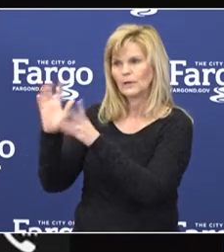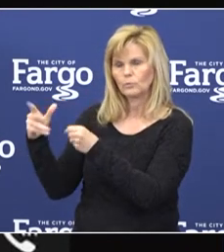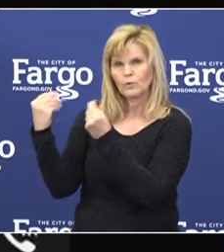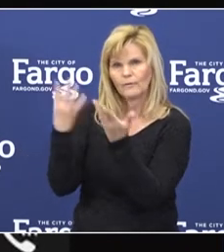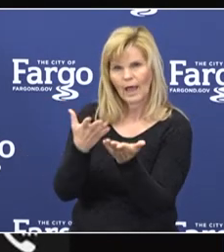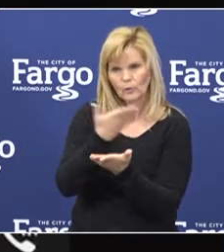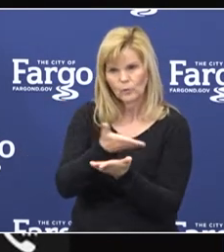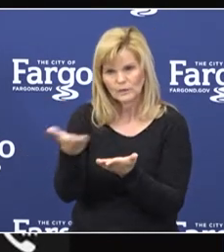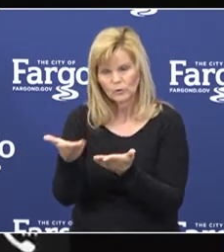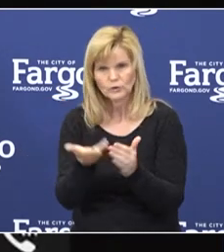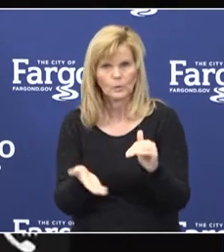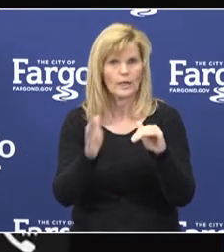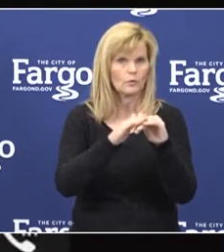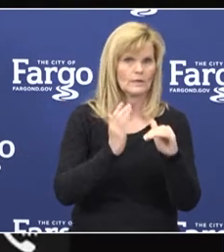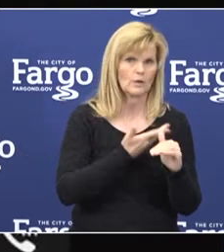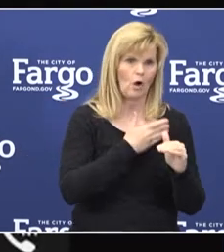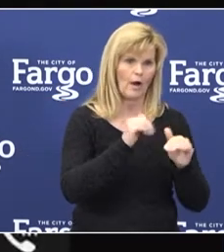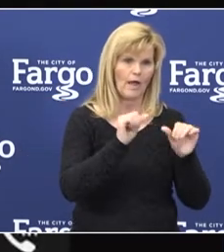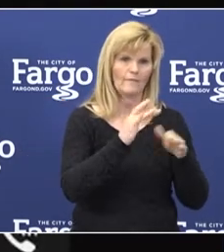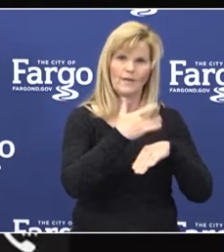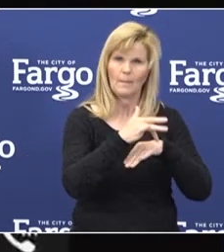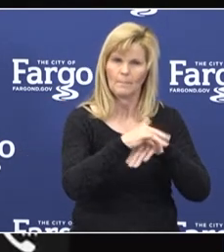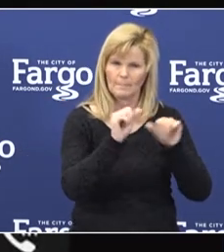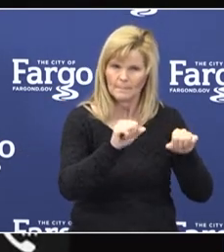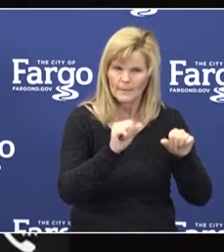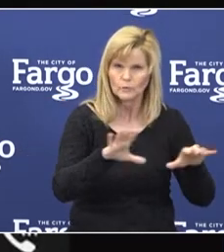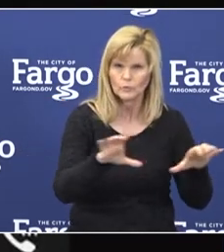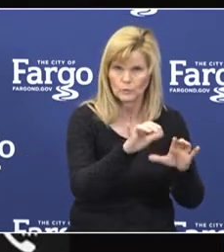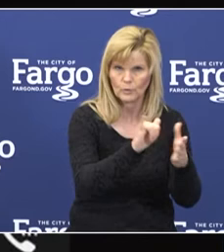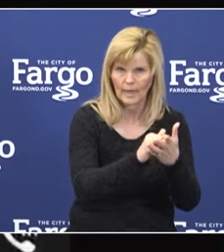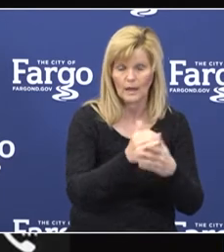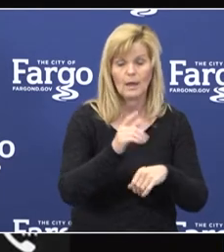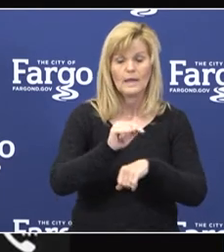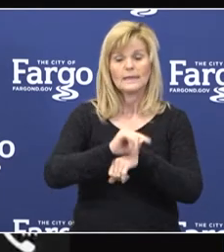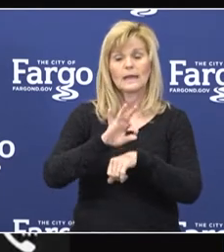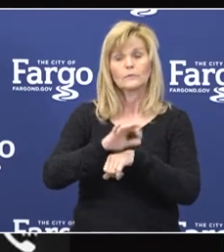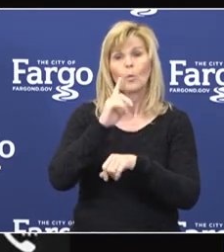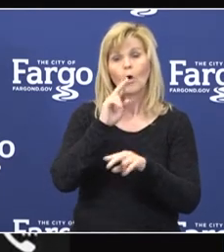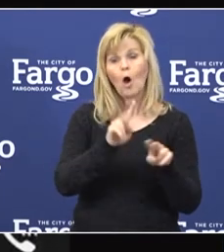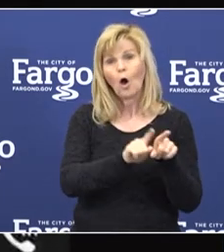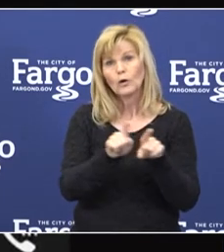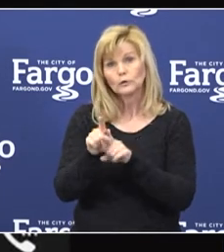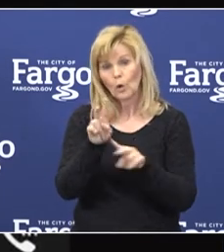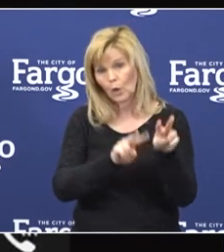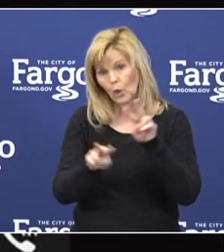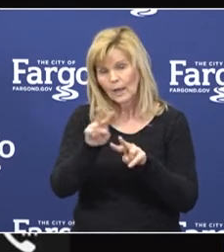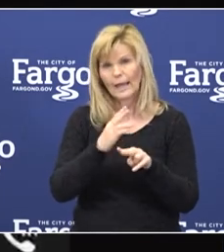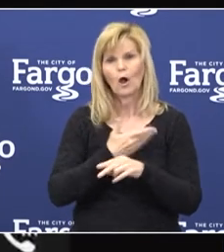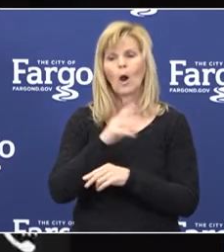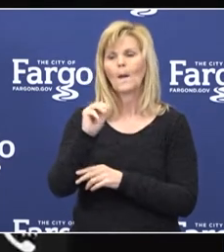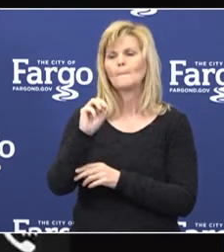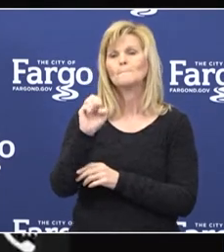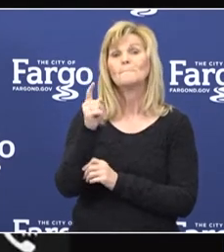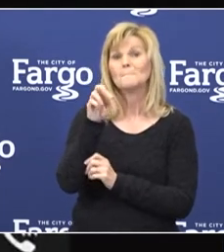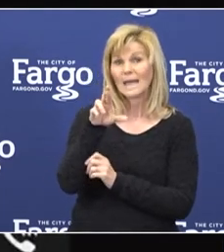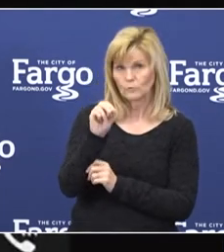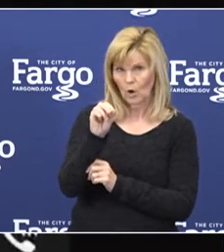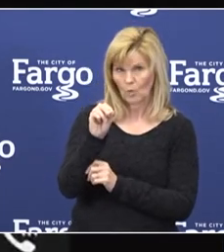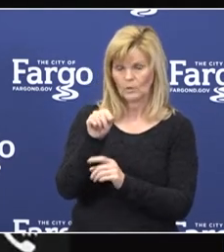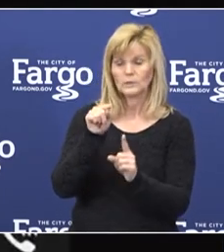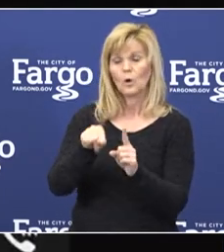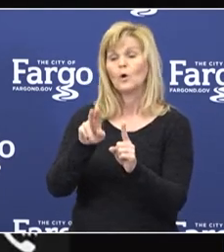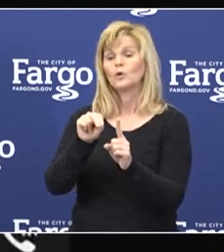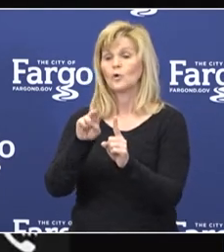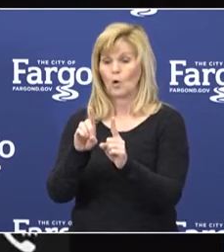expand our existing capabilities. The task force will also assess these activities from a metro perspective, so coordination between North